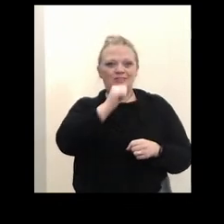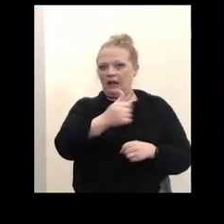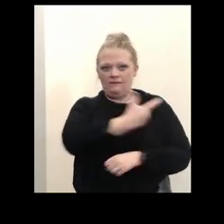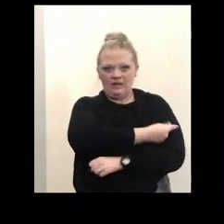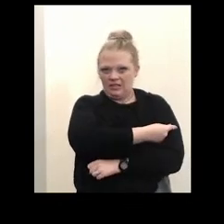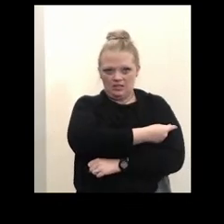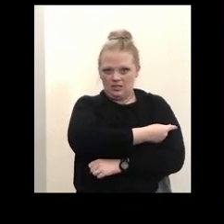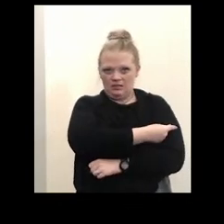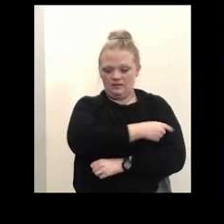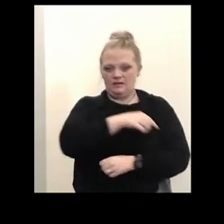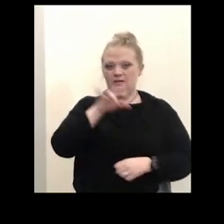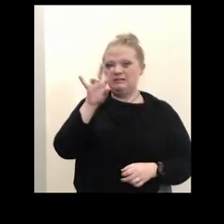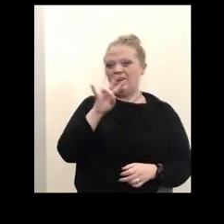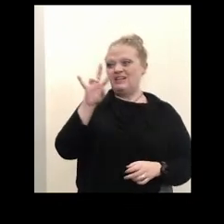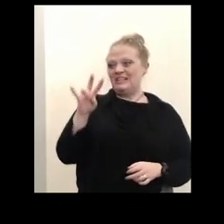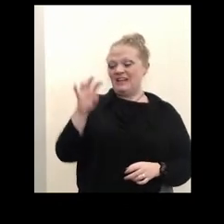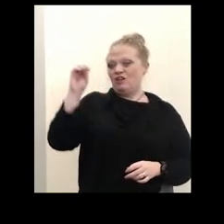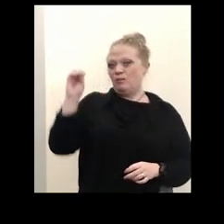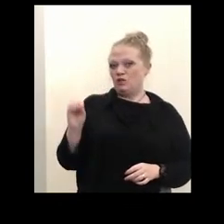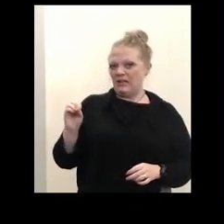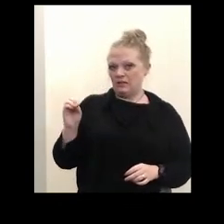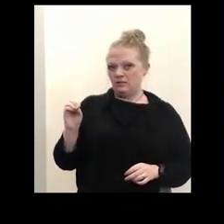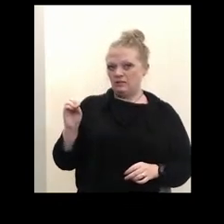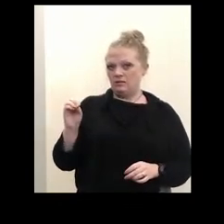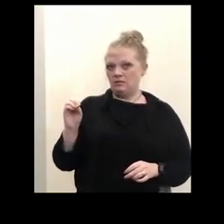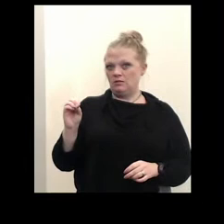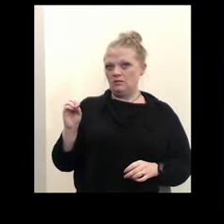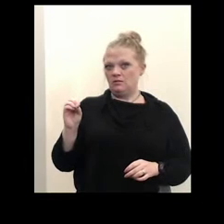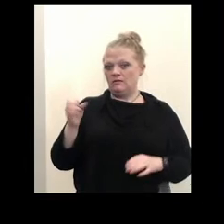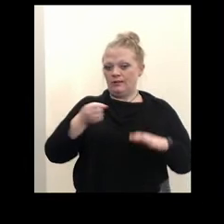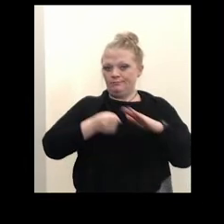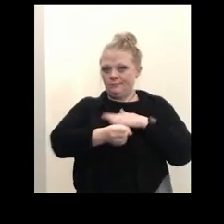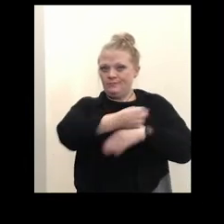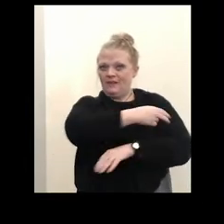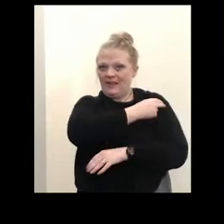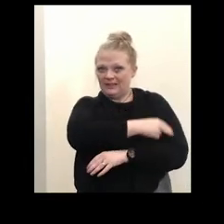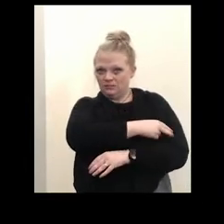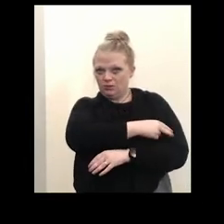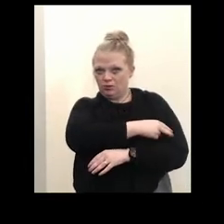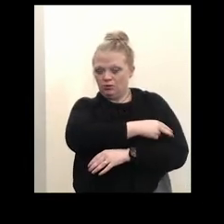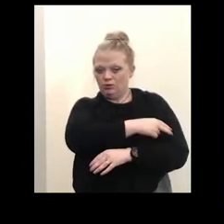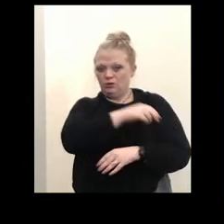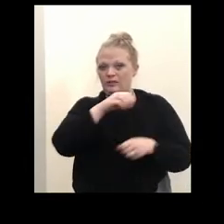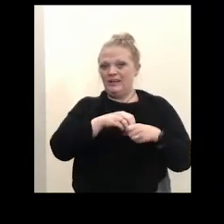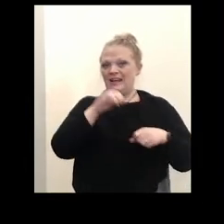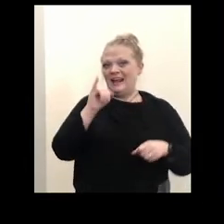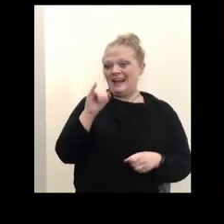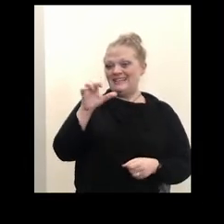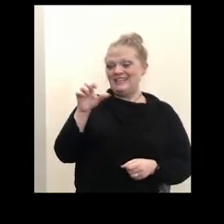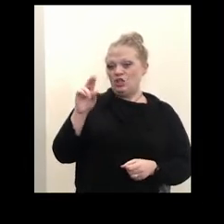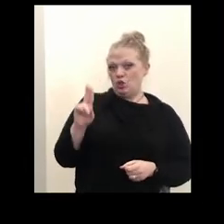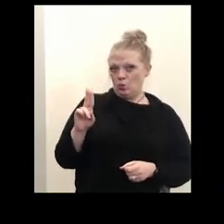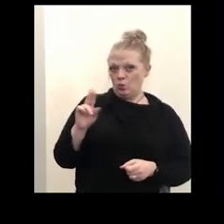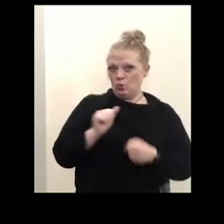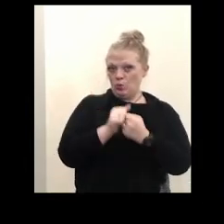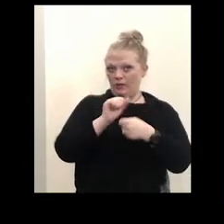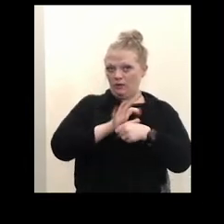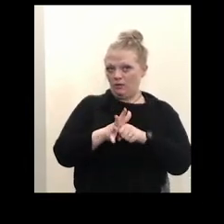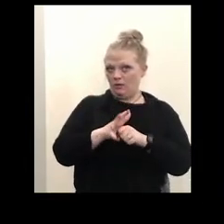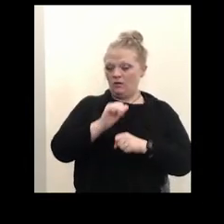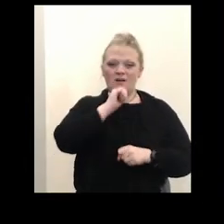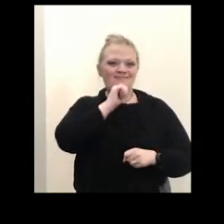77% of those that are COVID-19 patients in the intensive care units, the ICU were not fully